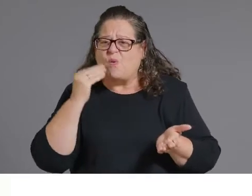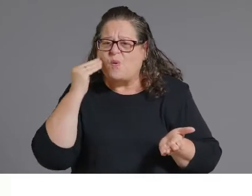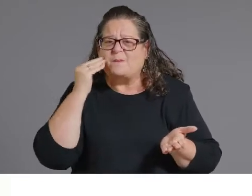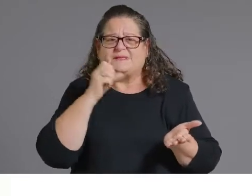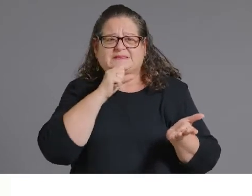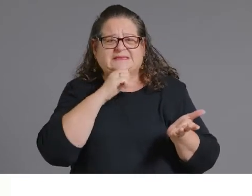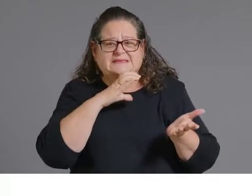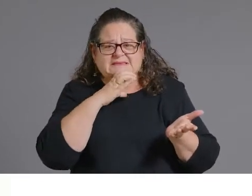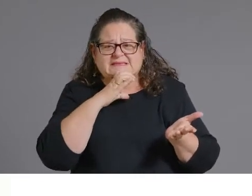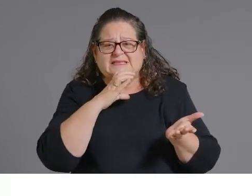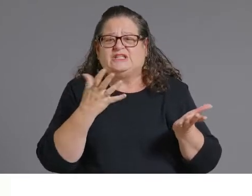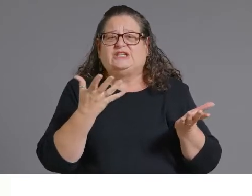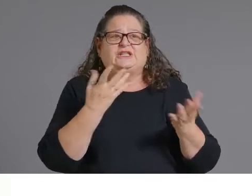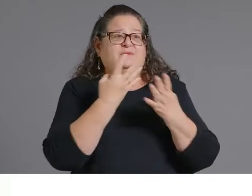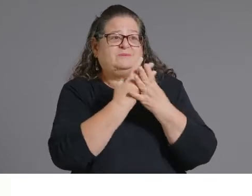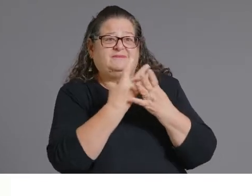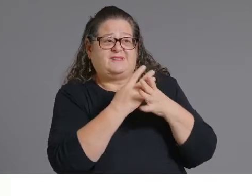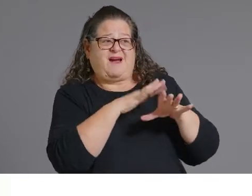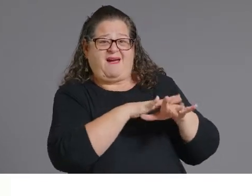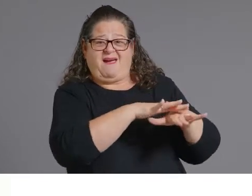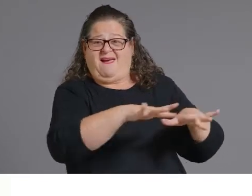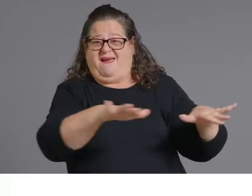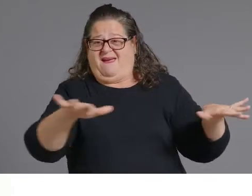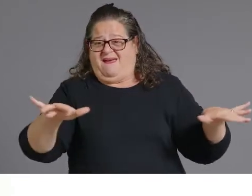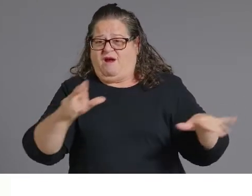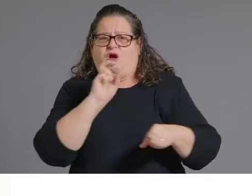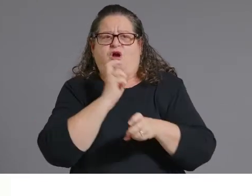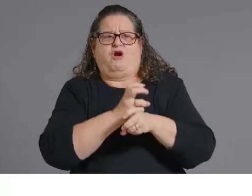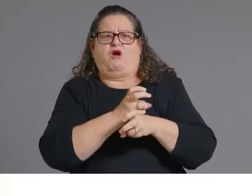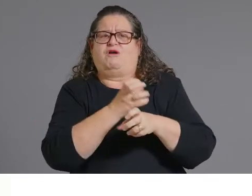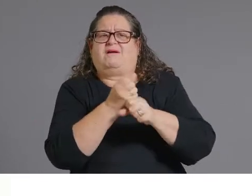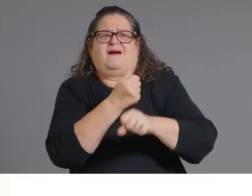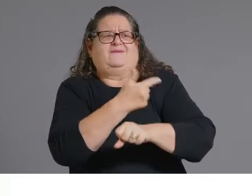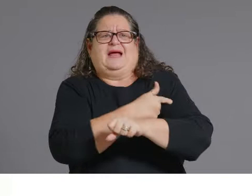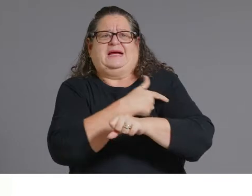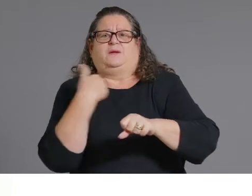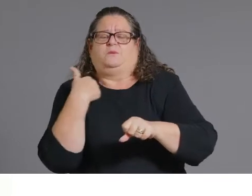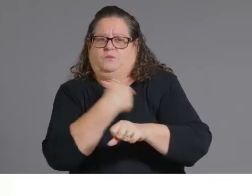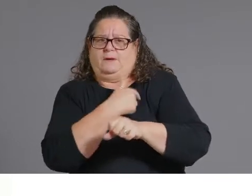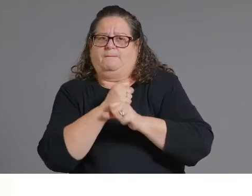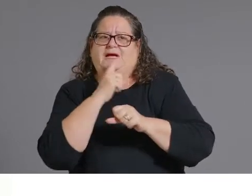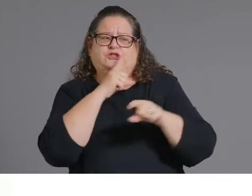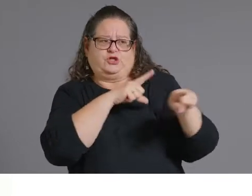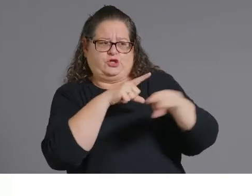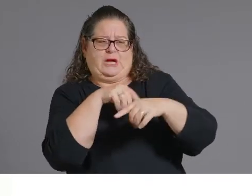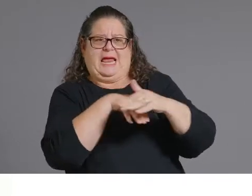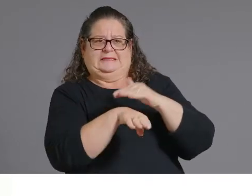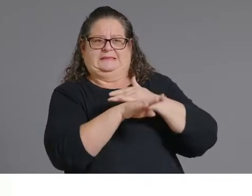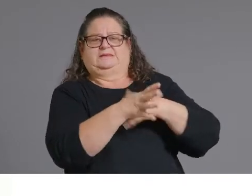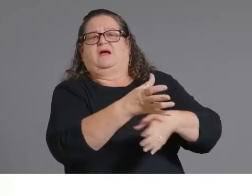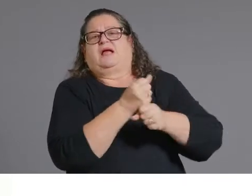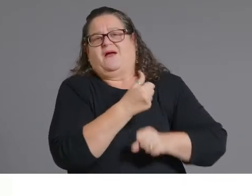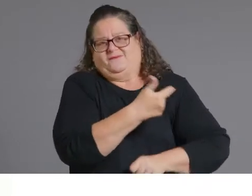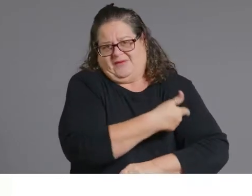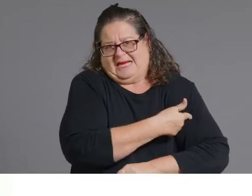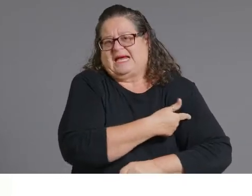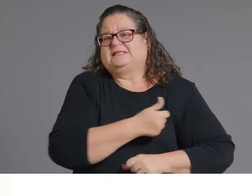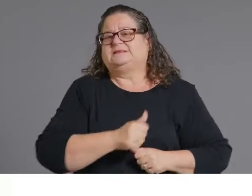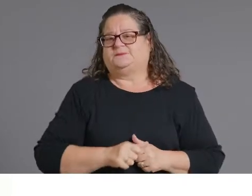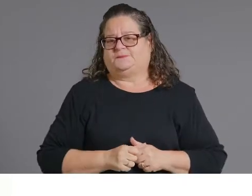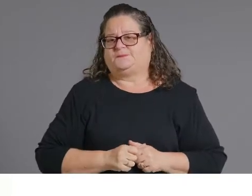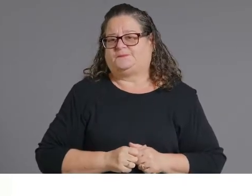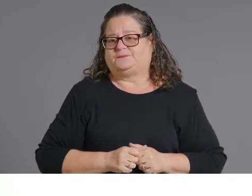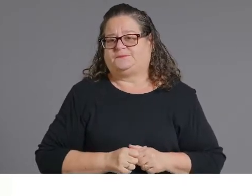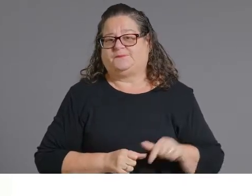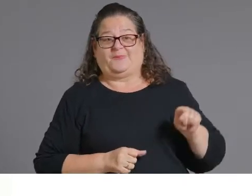correctional facilities. Our Arizona correctional facilities have reported that they've reached nearly herd immunity with over 70